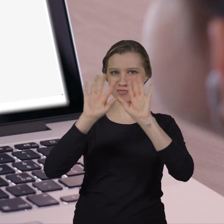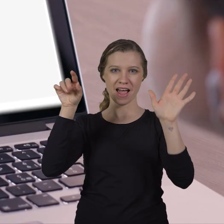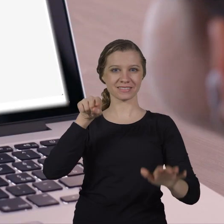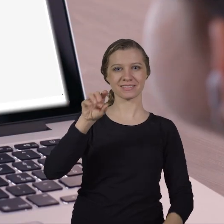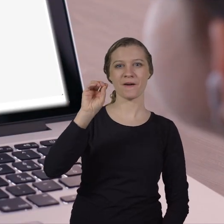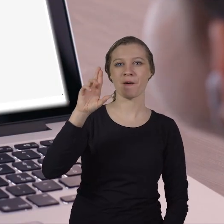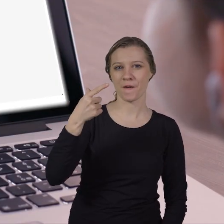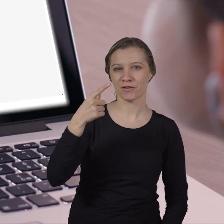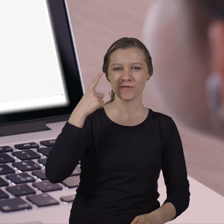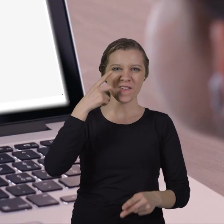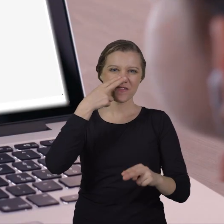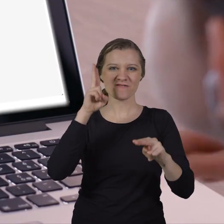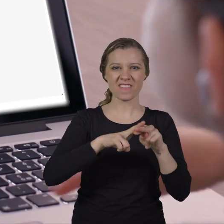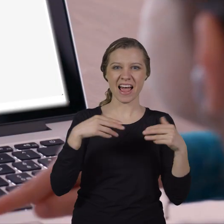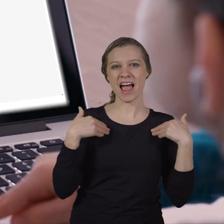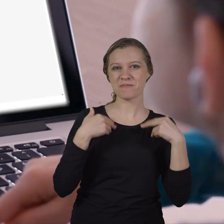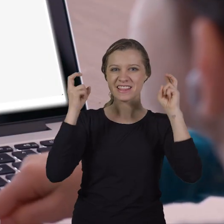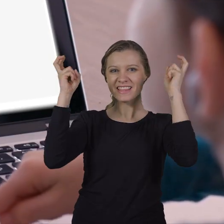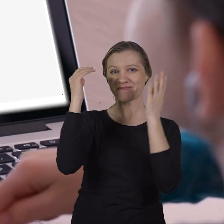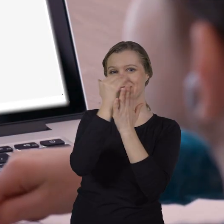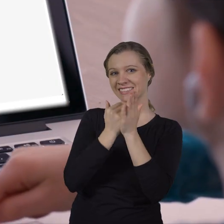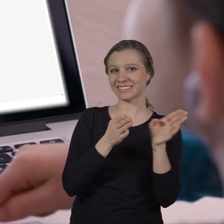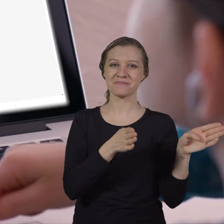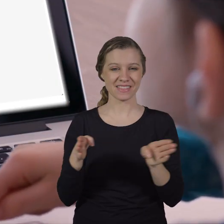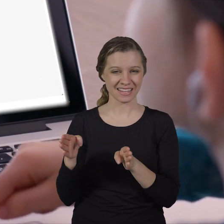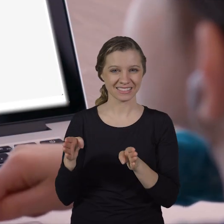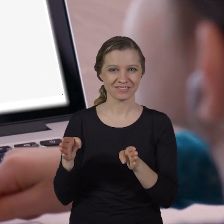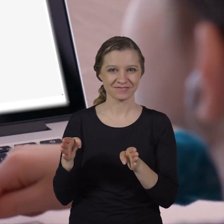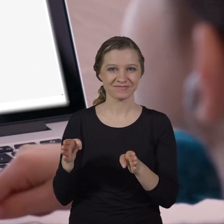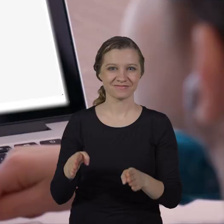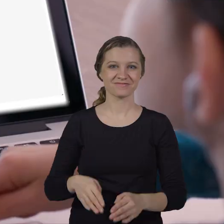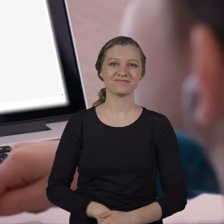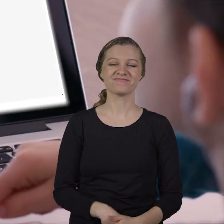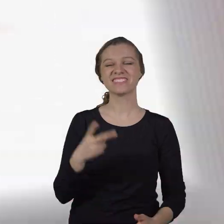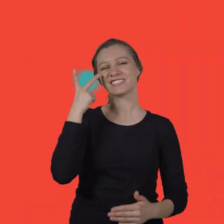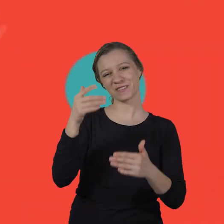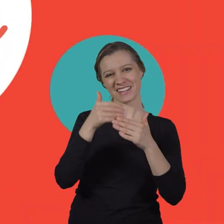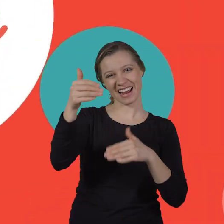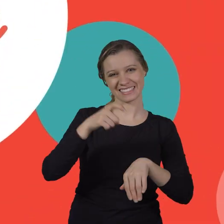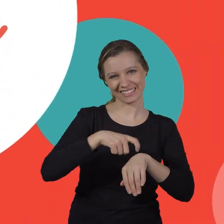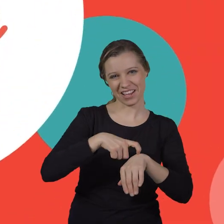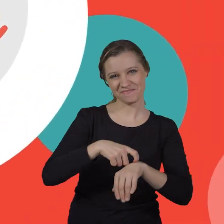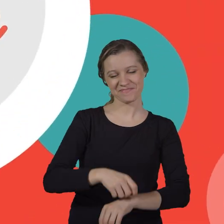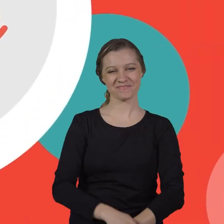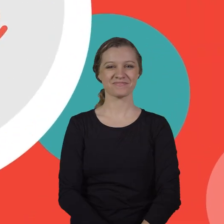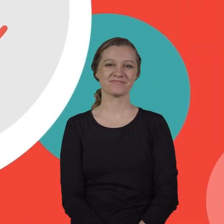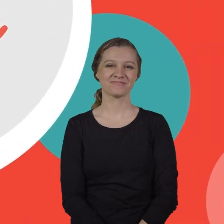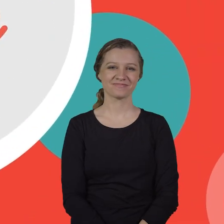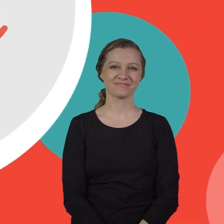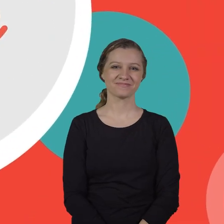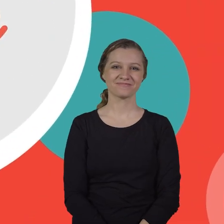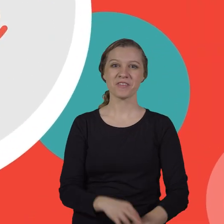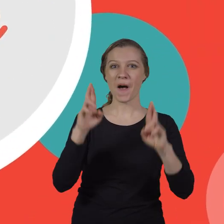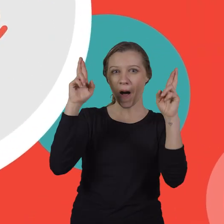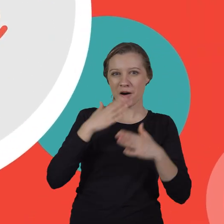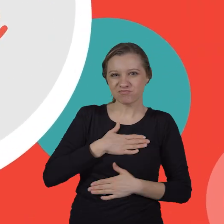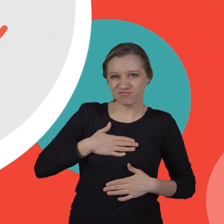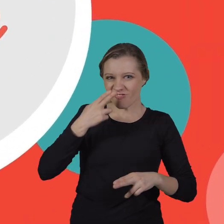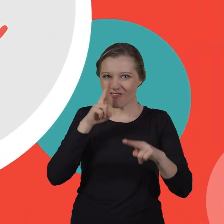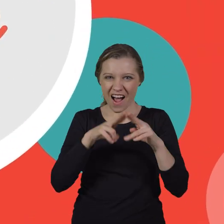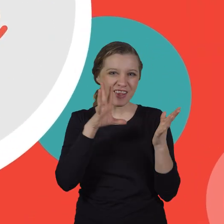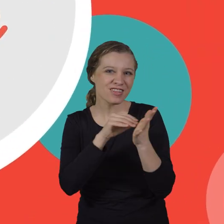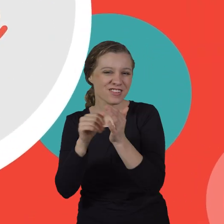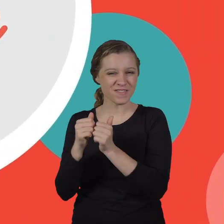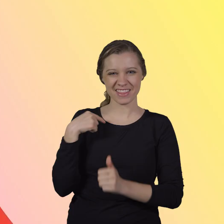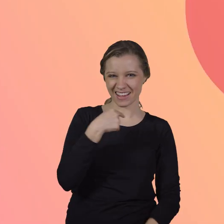for more fun animal-themed lesson plans. See you next time! Hope you had fun learning with us!